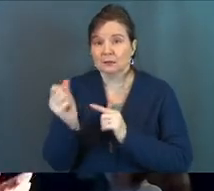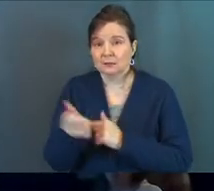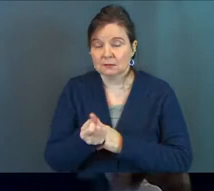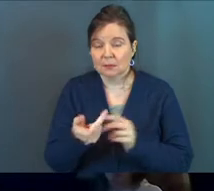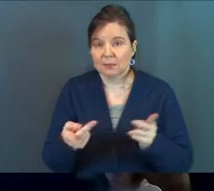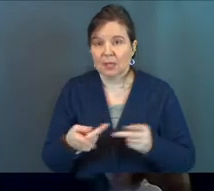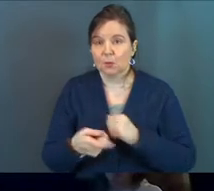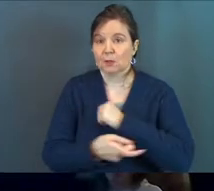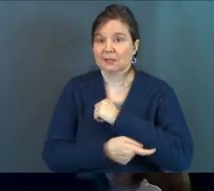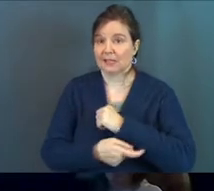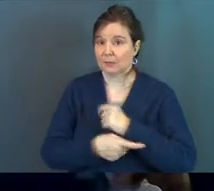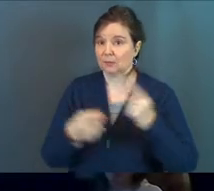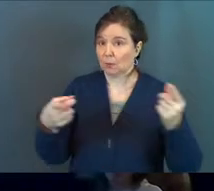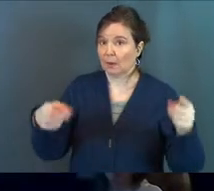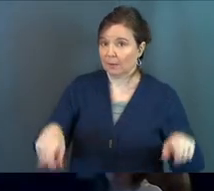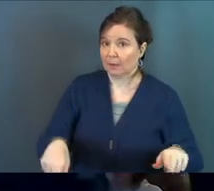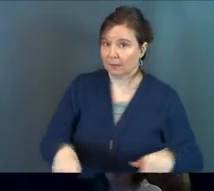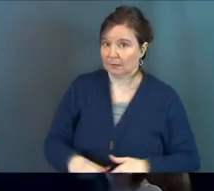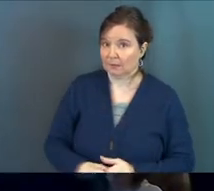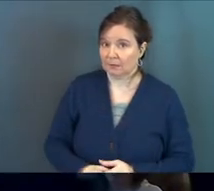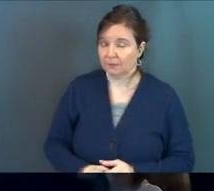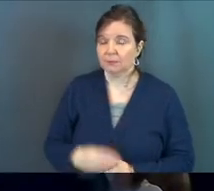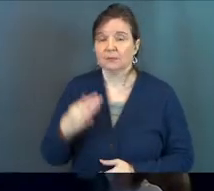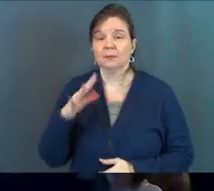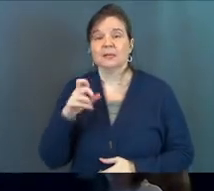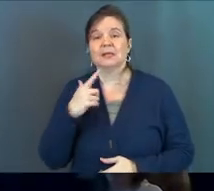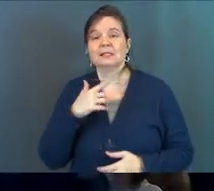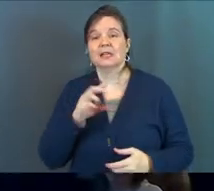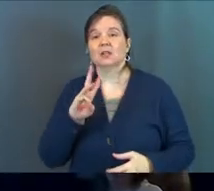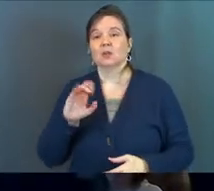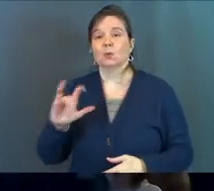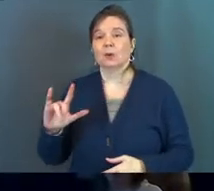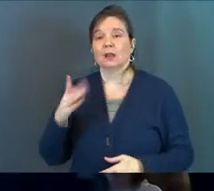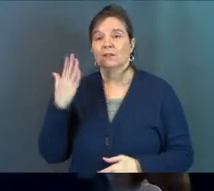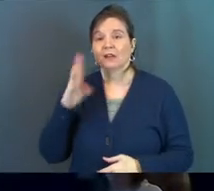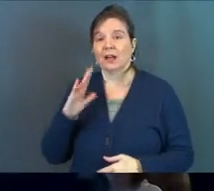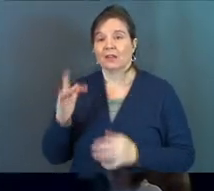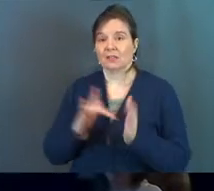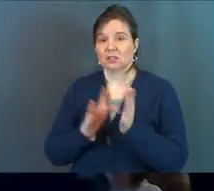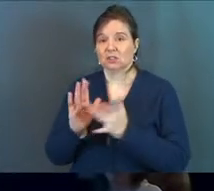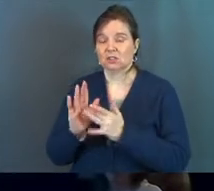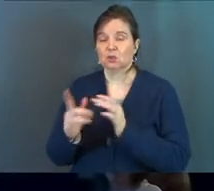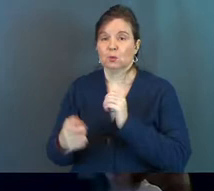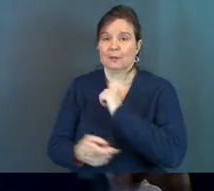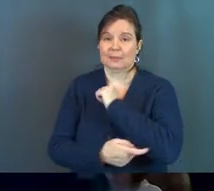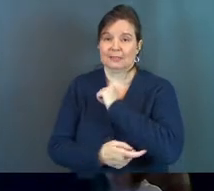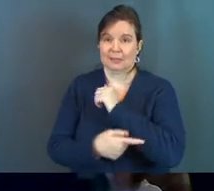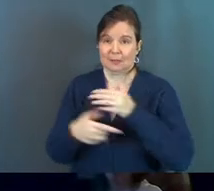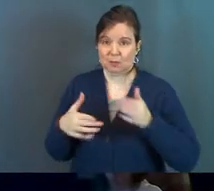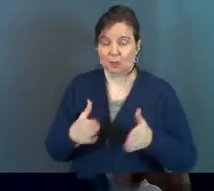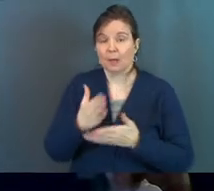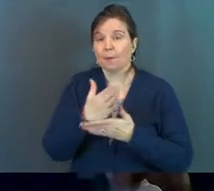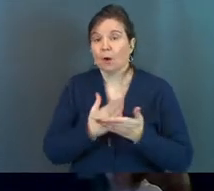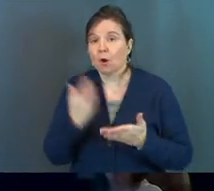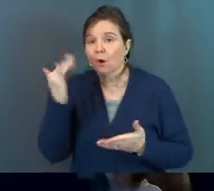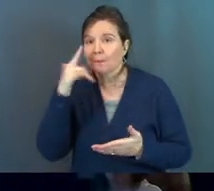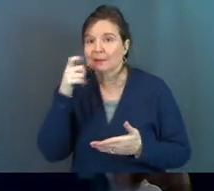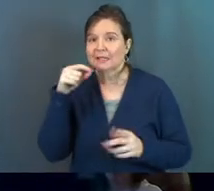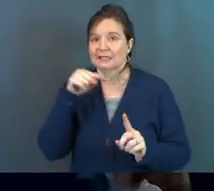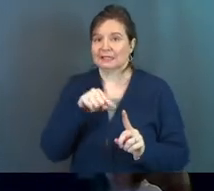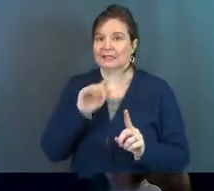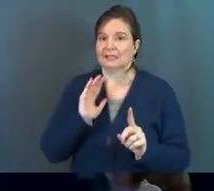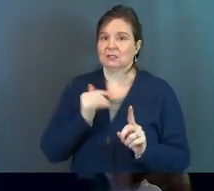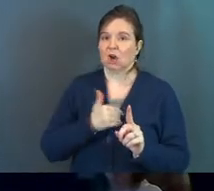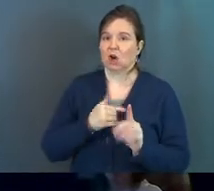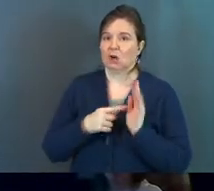place where temptation will happen. Because it's the will of God that Jesus would be tempted this way. Partly because he